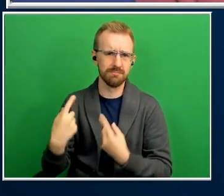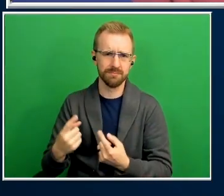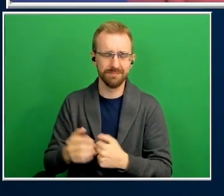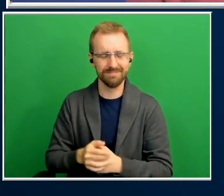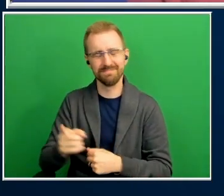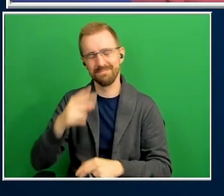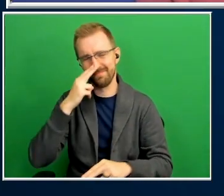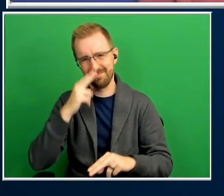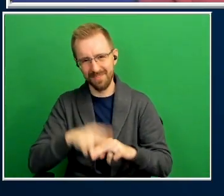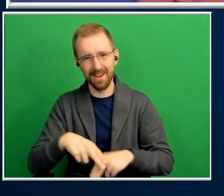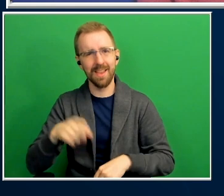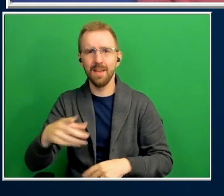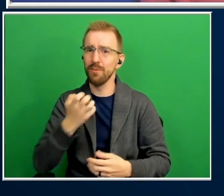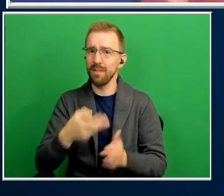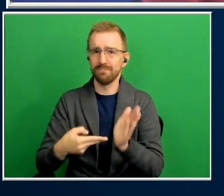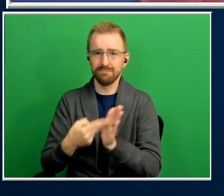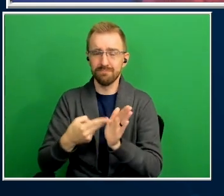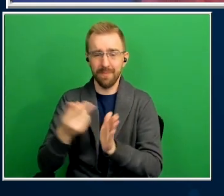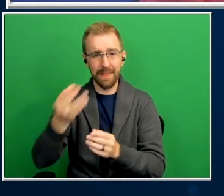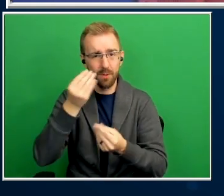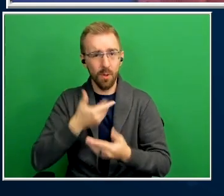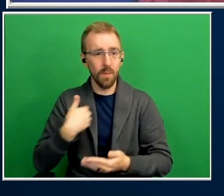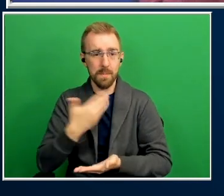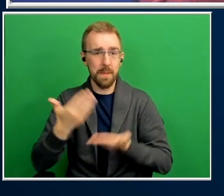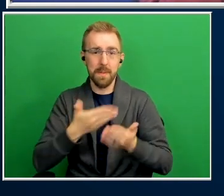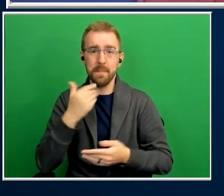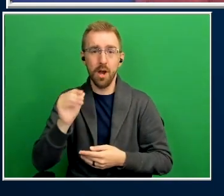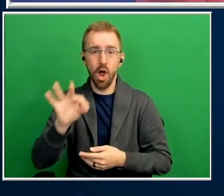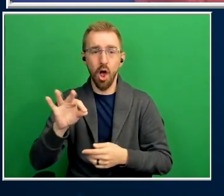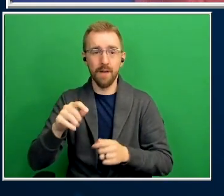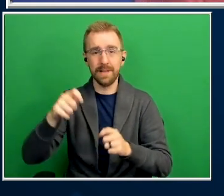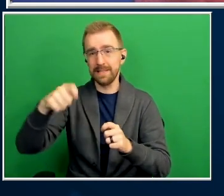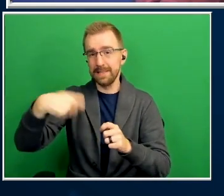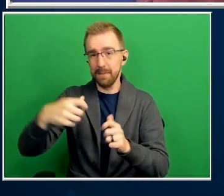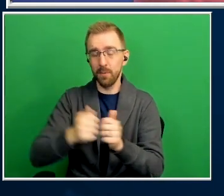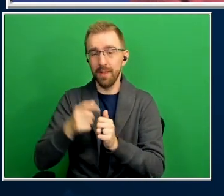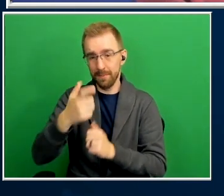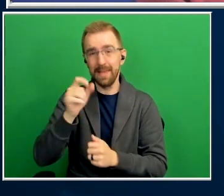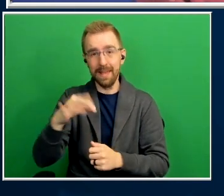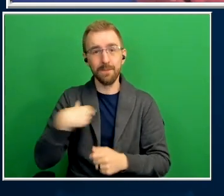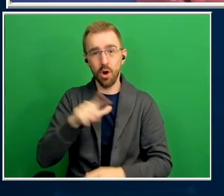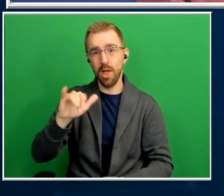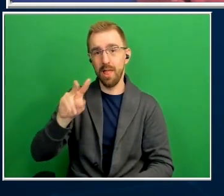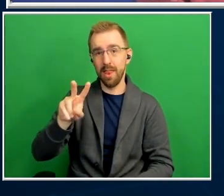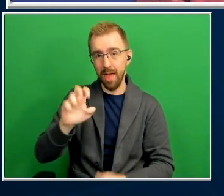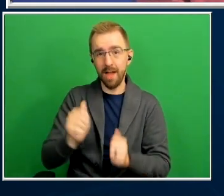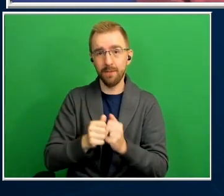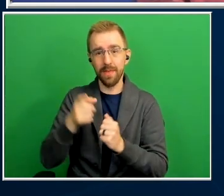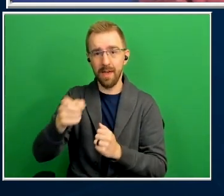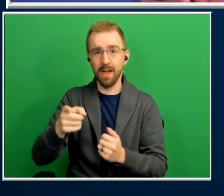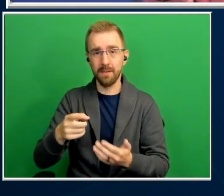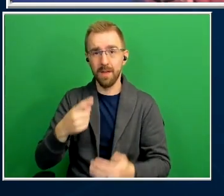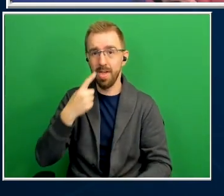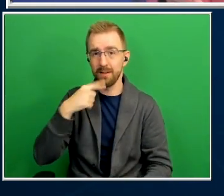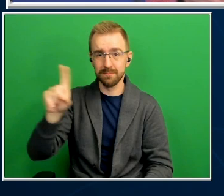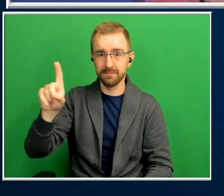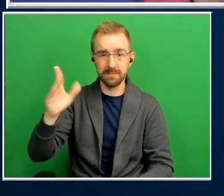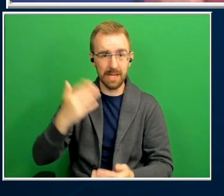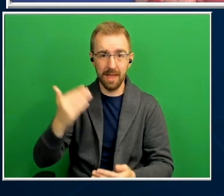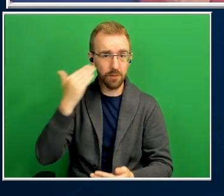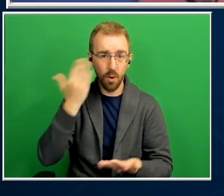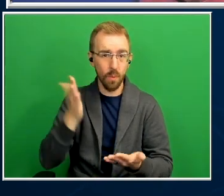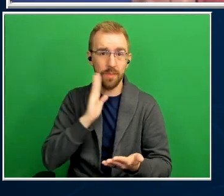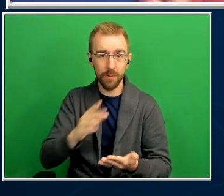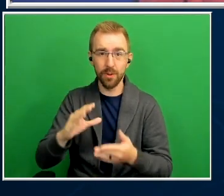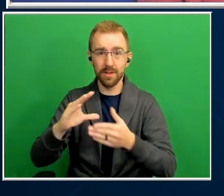be really honest they told us we might be better off taping a piece with them because if we were to go live with them one never knows what they might say because they're kind of fun